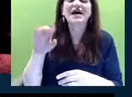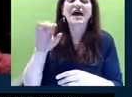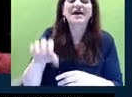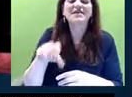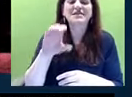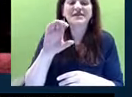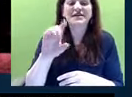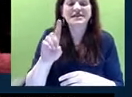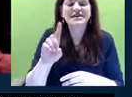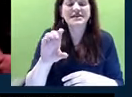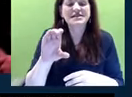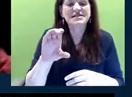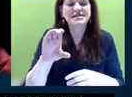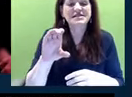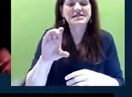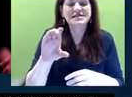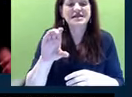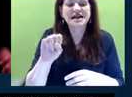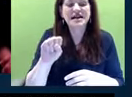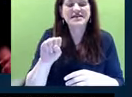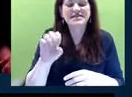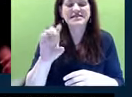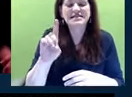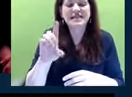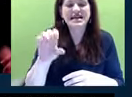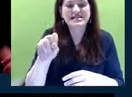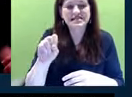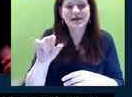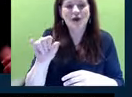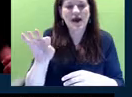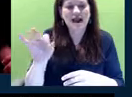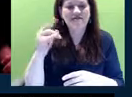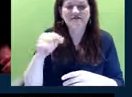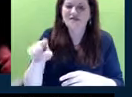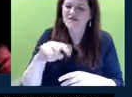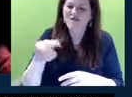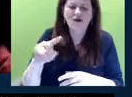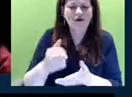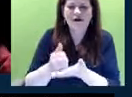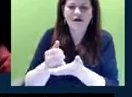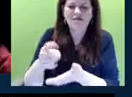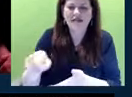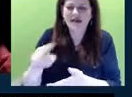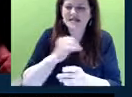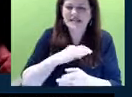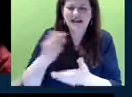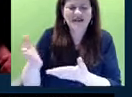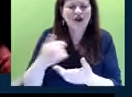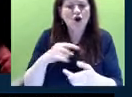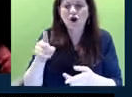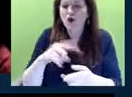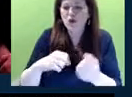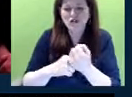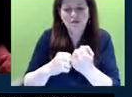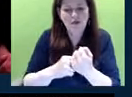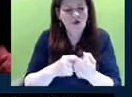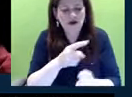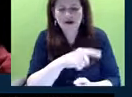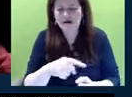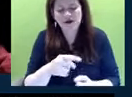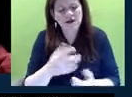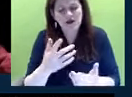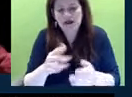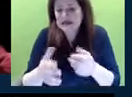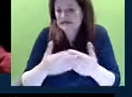our children. Your impact on the lives of Delaware children is immeasurable. These are the folks who despite COVID